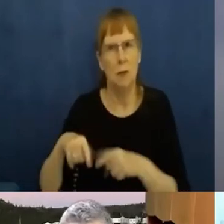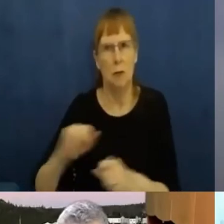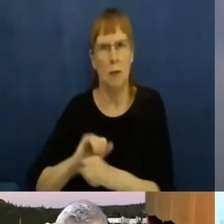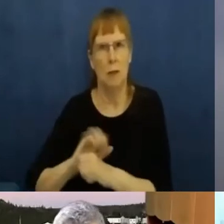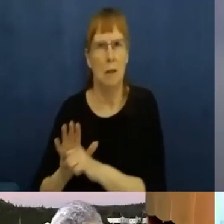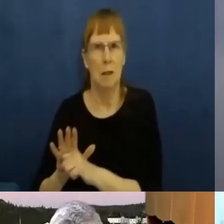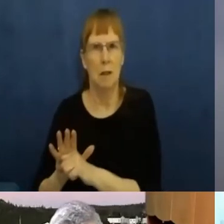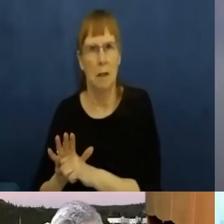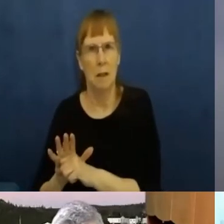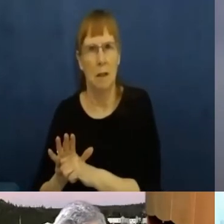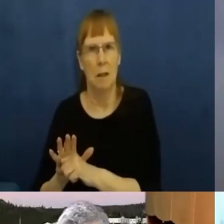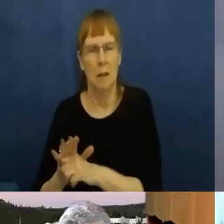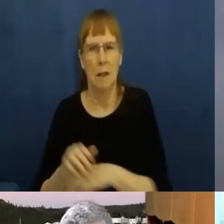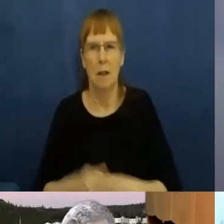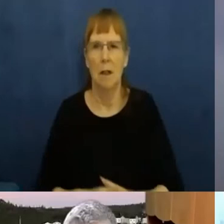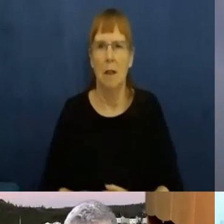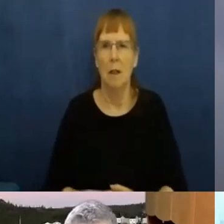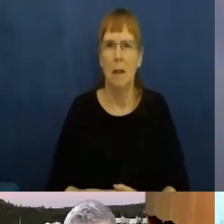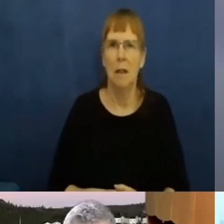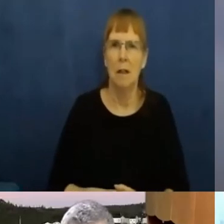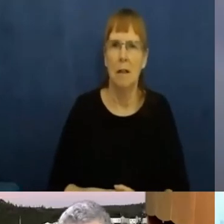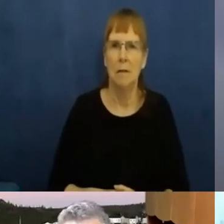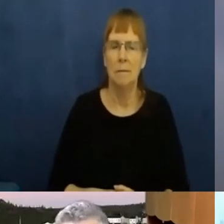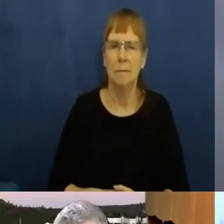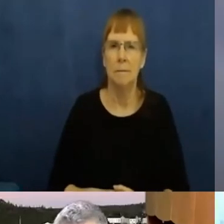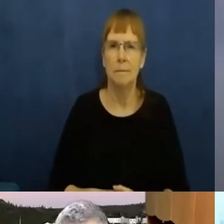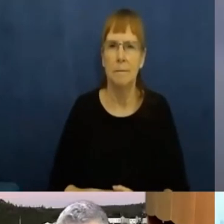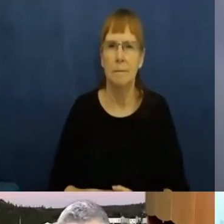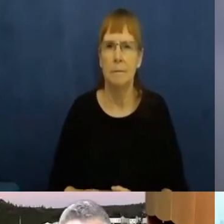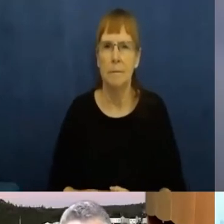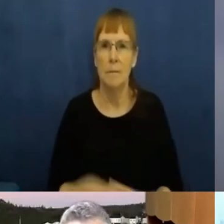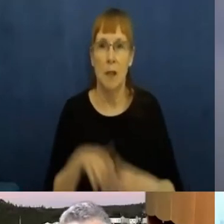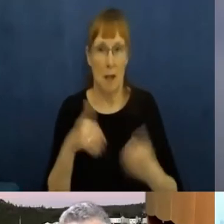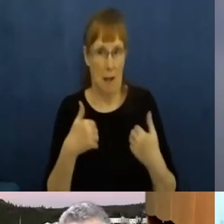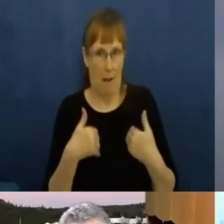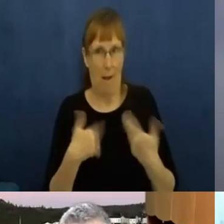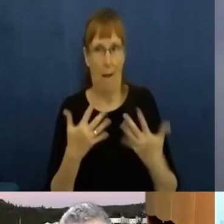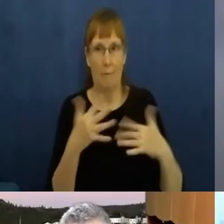the indigenous governments in place that are in place today,